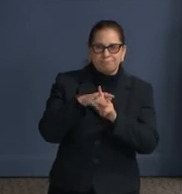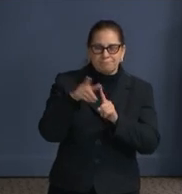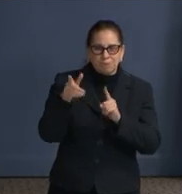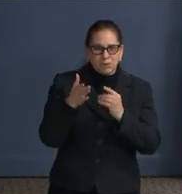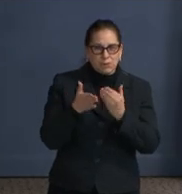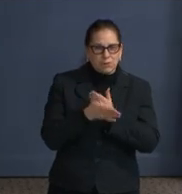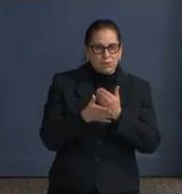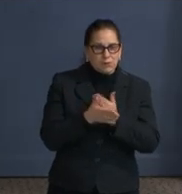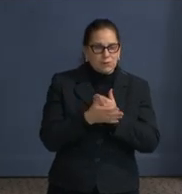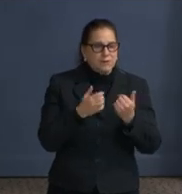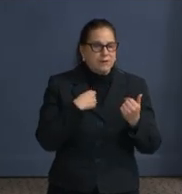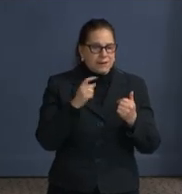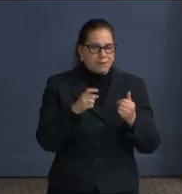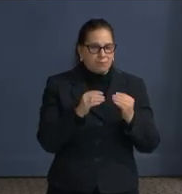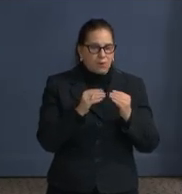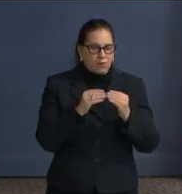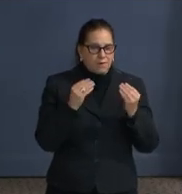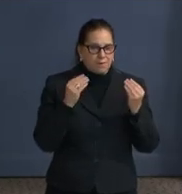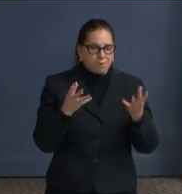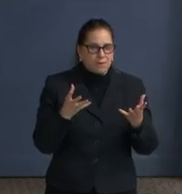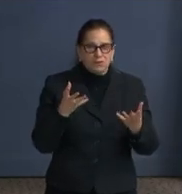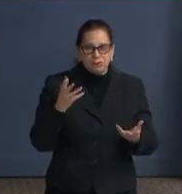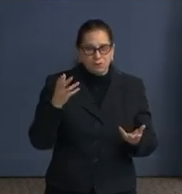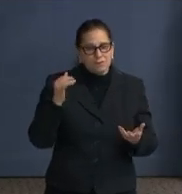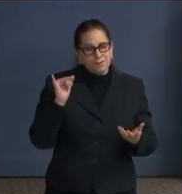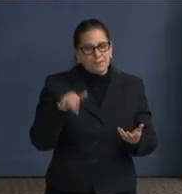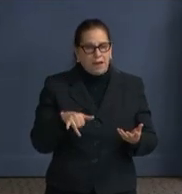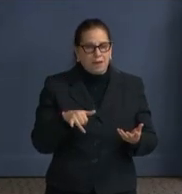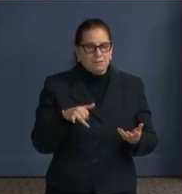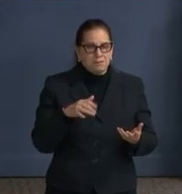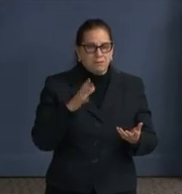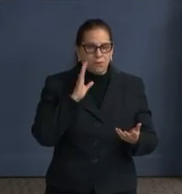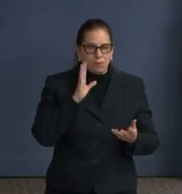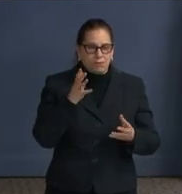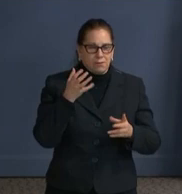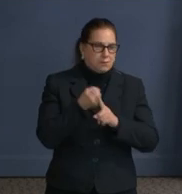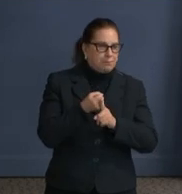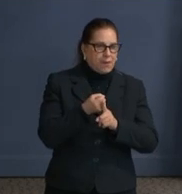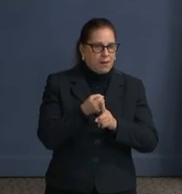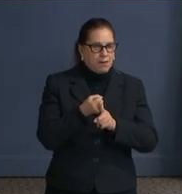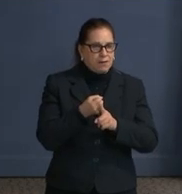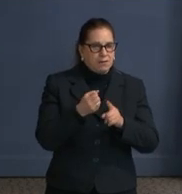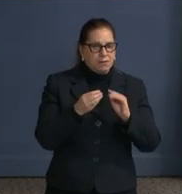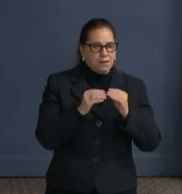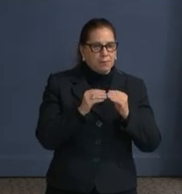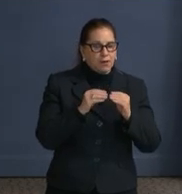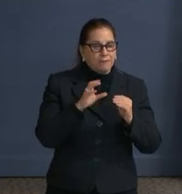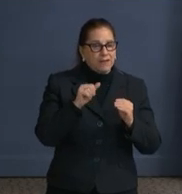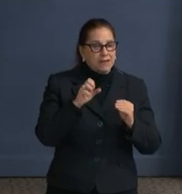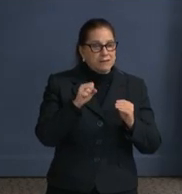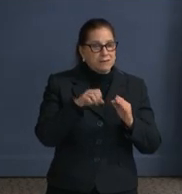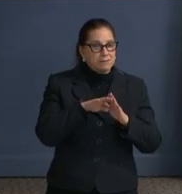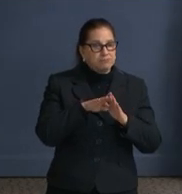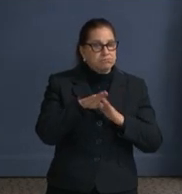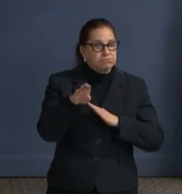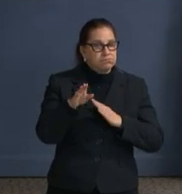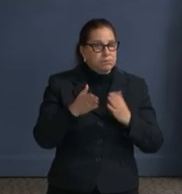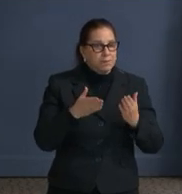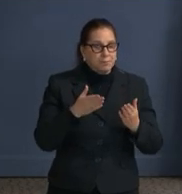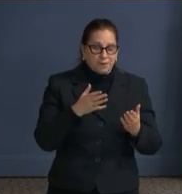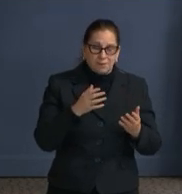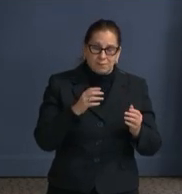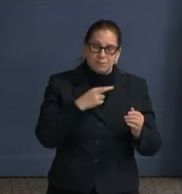day or lower, we would be at risk for an acceleration again. So we are inspired